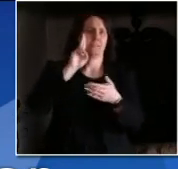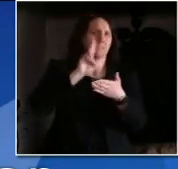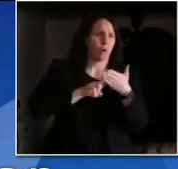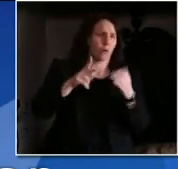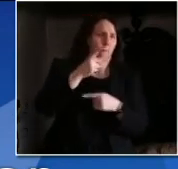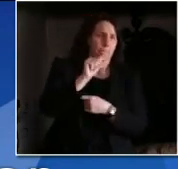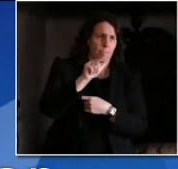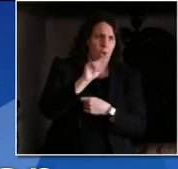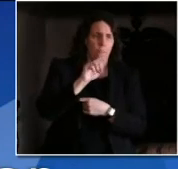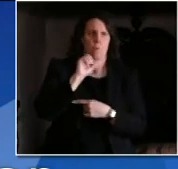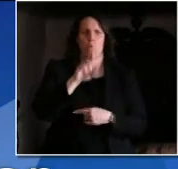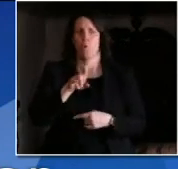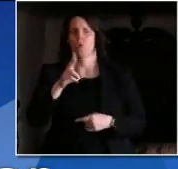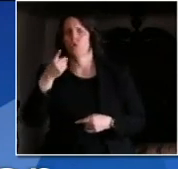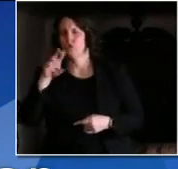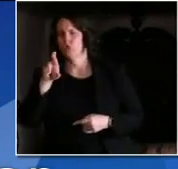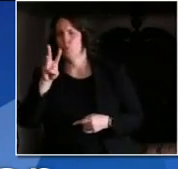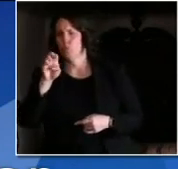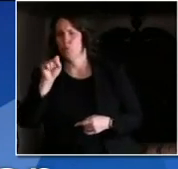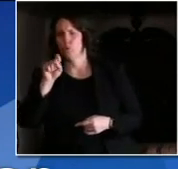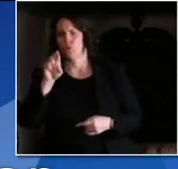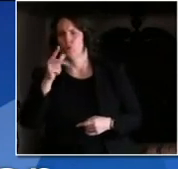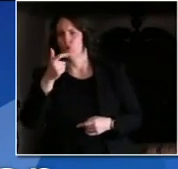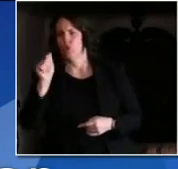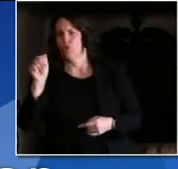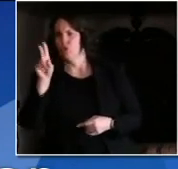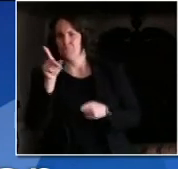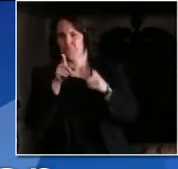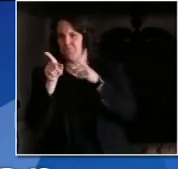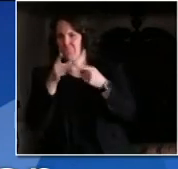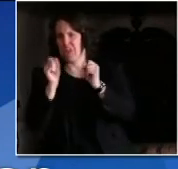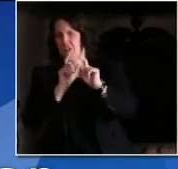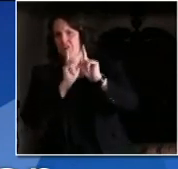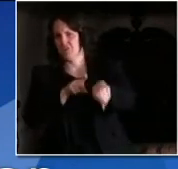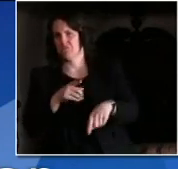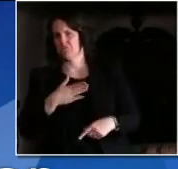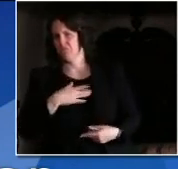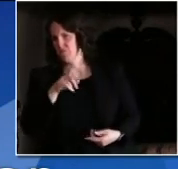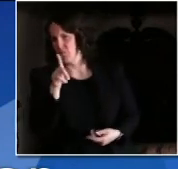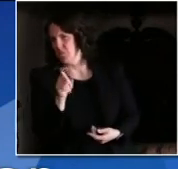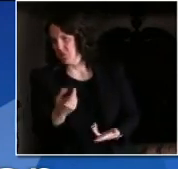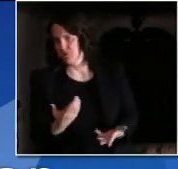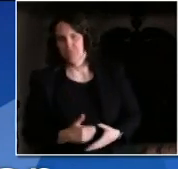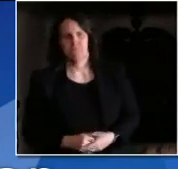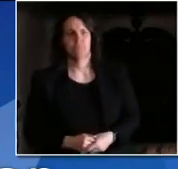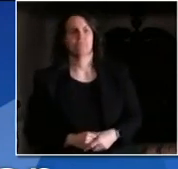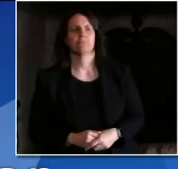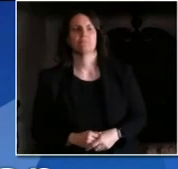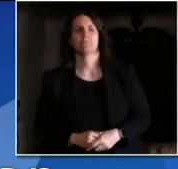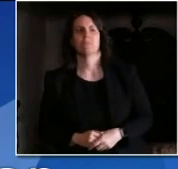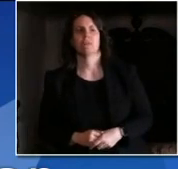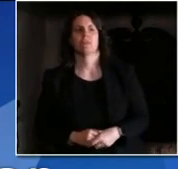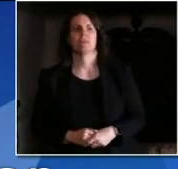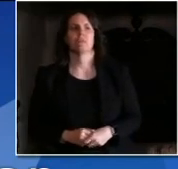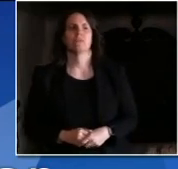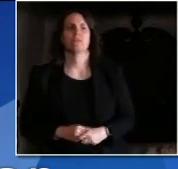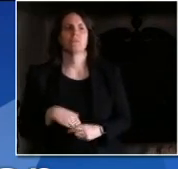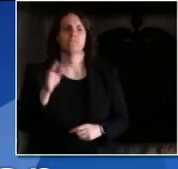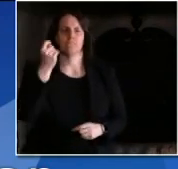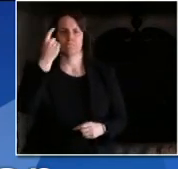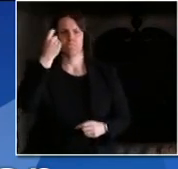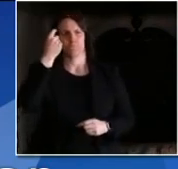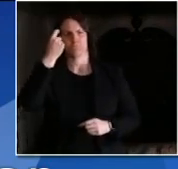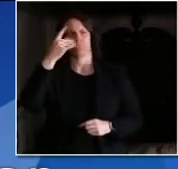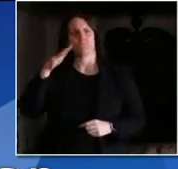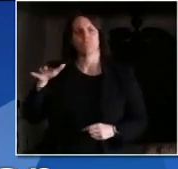today you took pains to point out a suggestion a very strong suggestion that people not